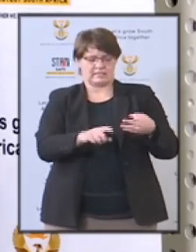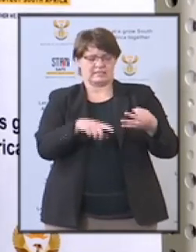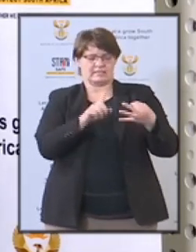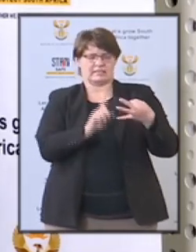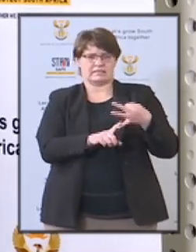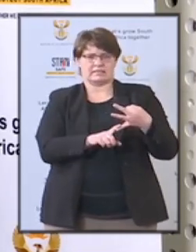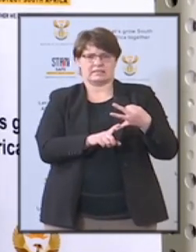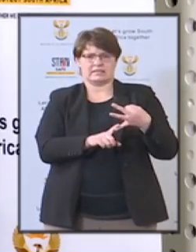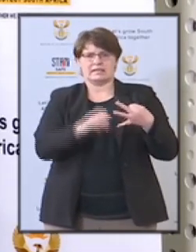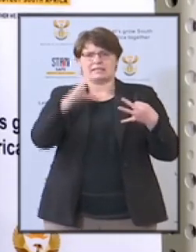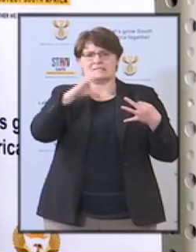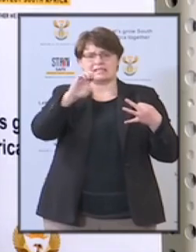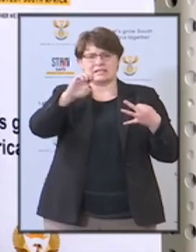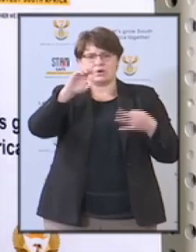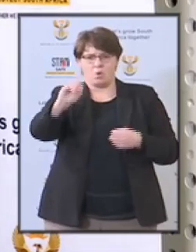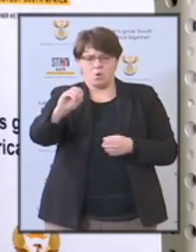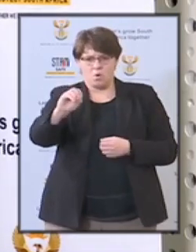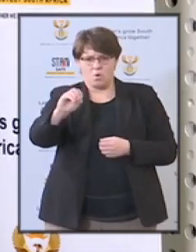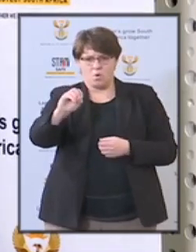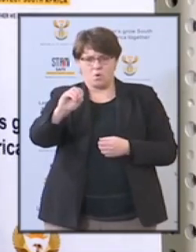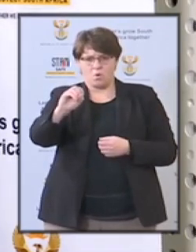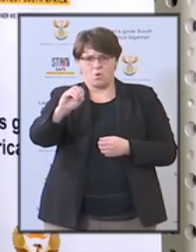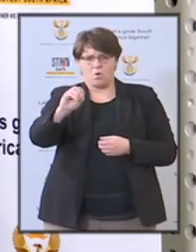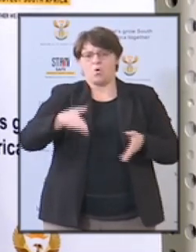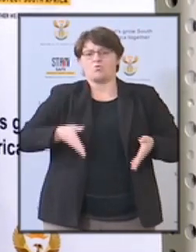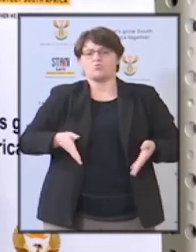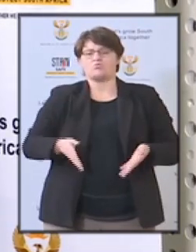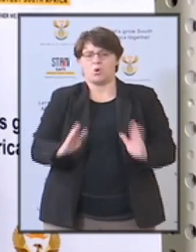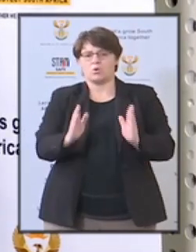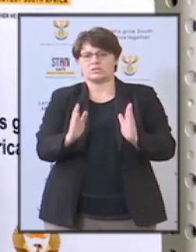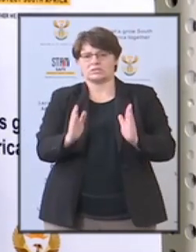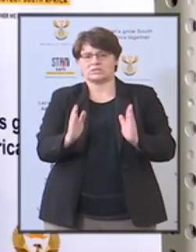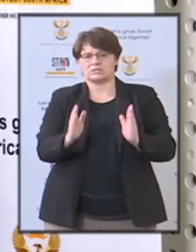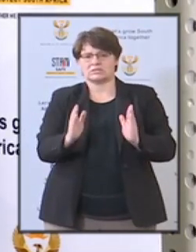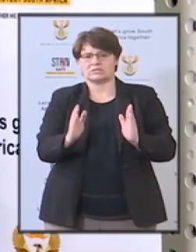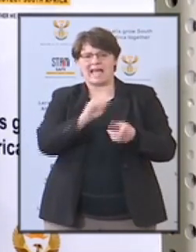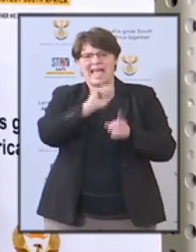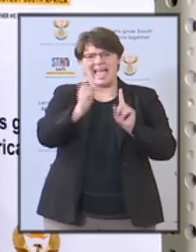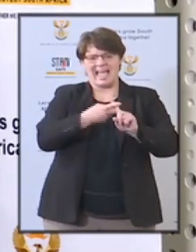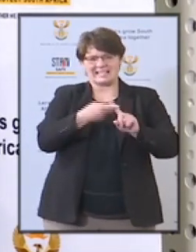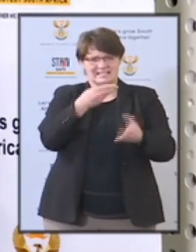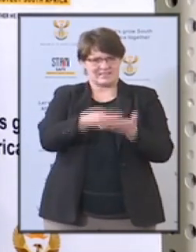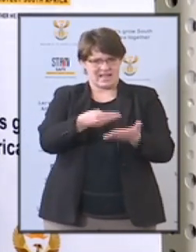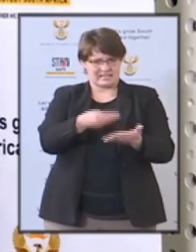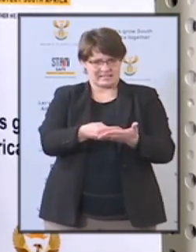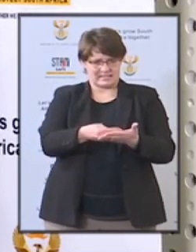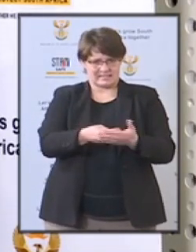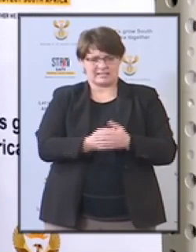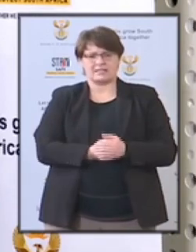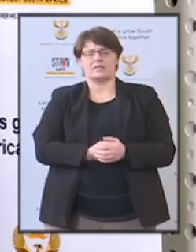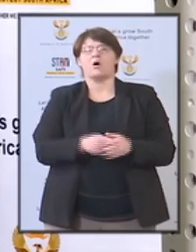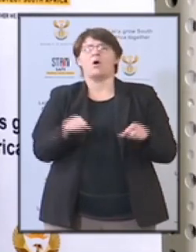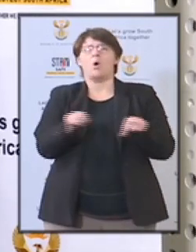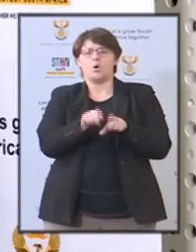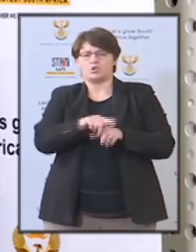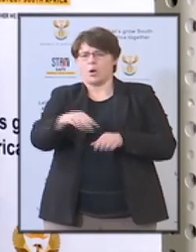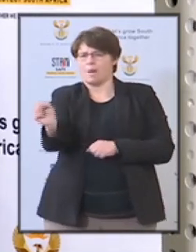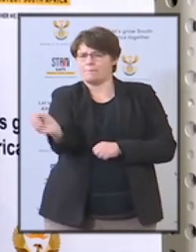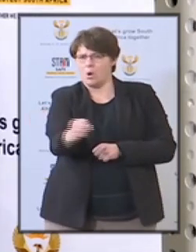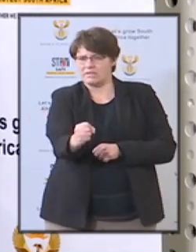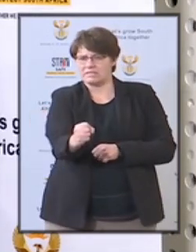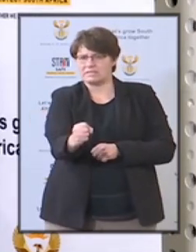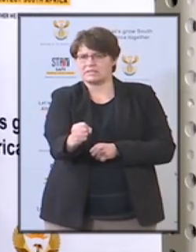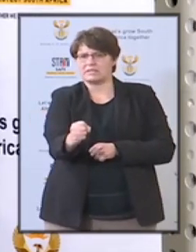the CEO of the Road Accident Fund. It has also appointed non